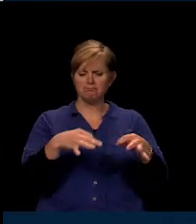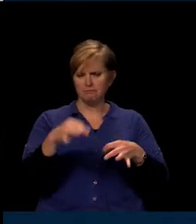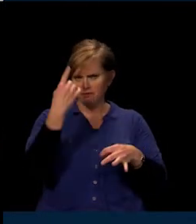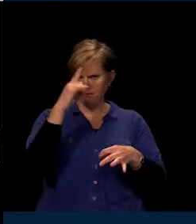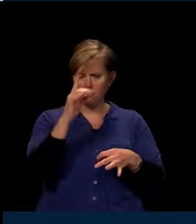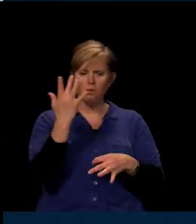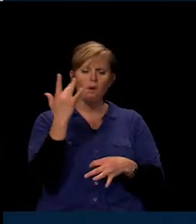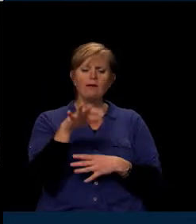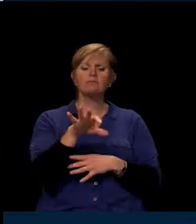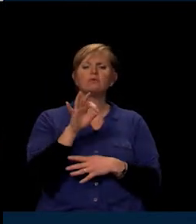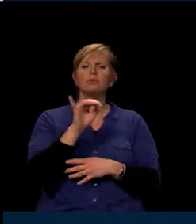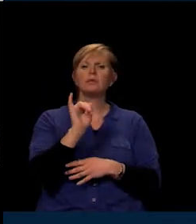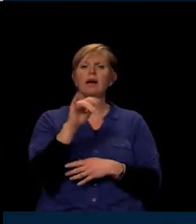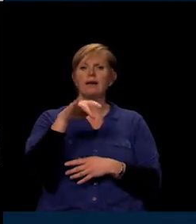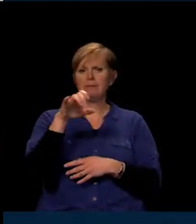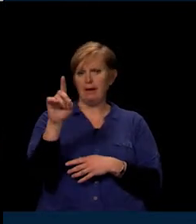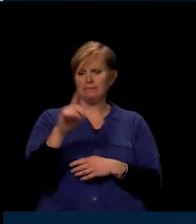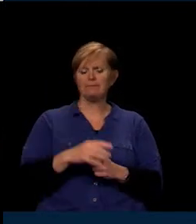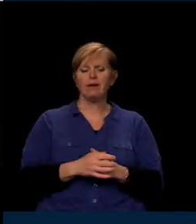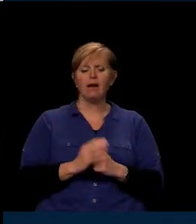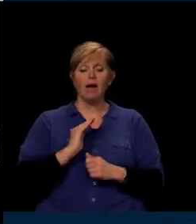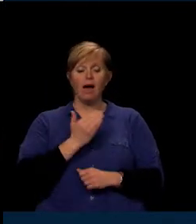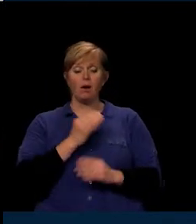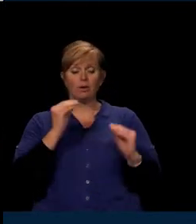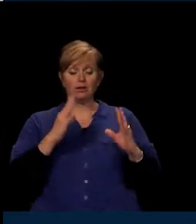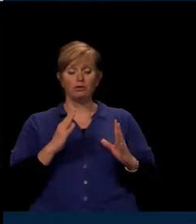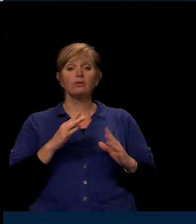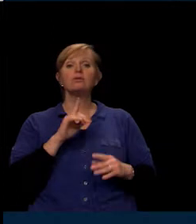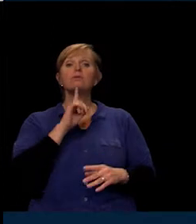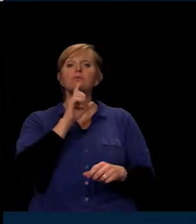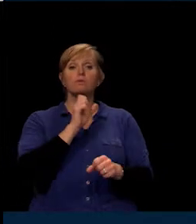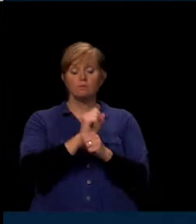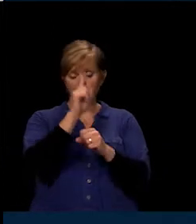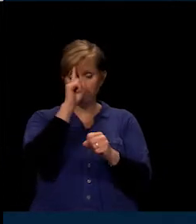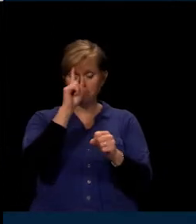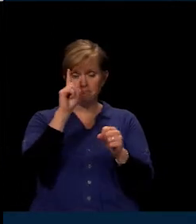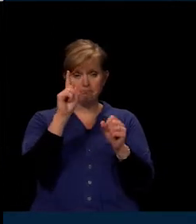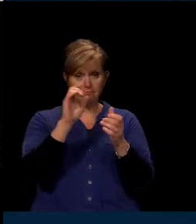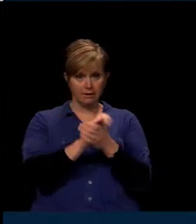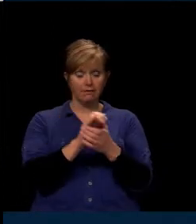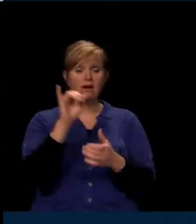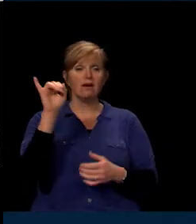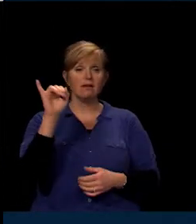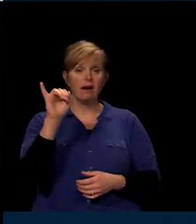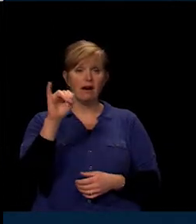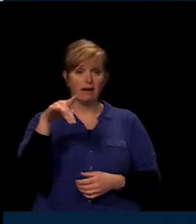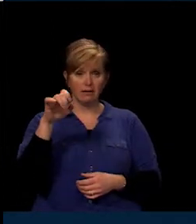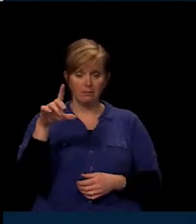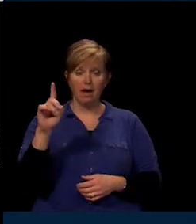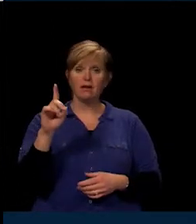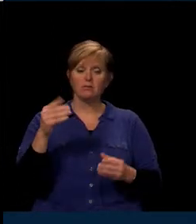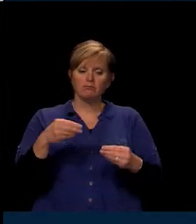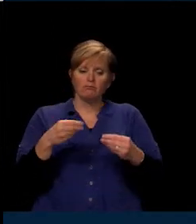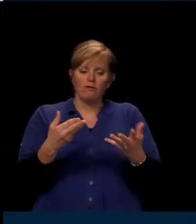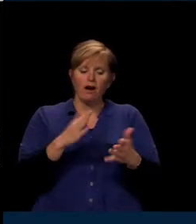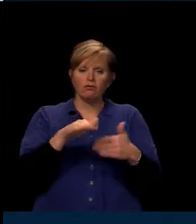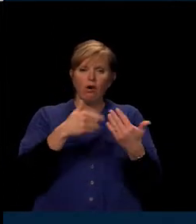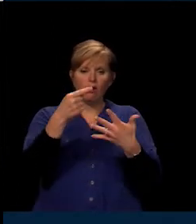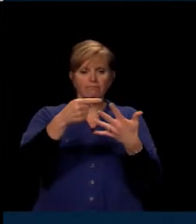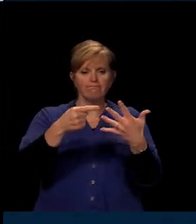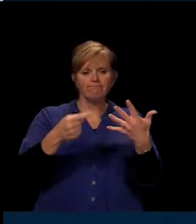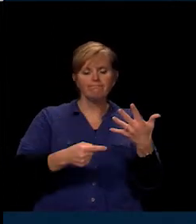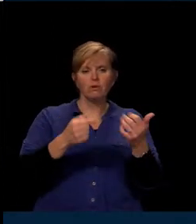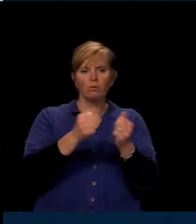of the iPad. Our teachers really believe the iPad provides all of the major components of a laptop that students have been used to,